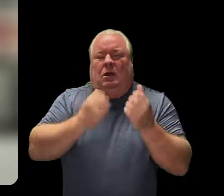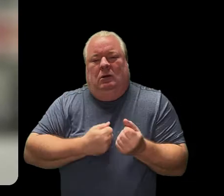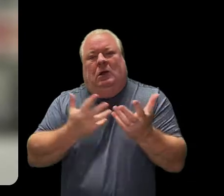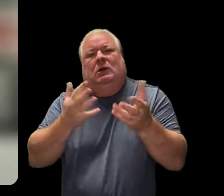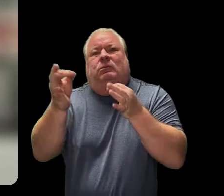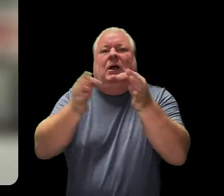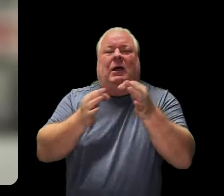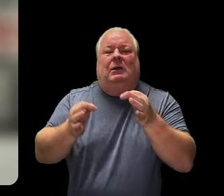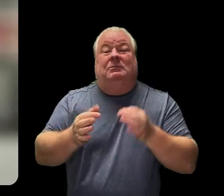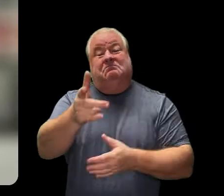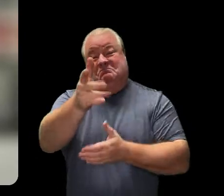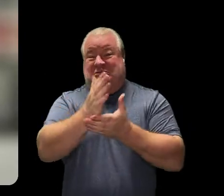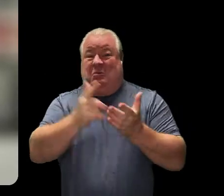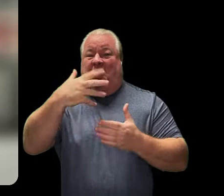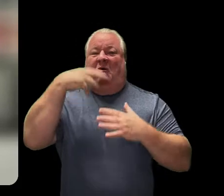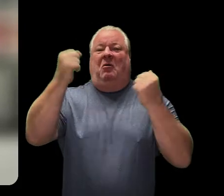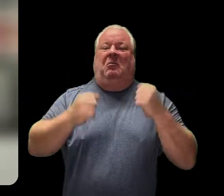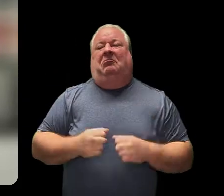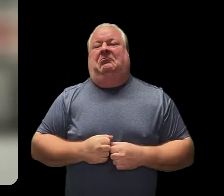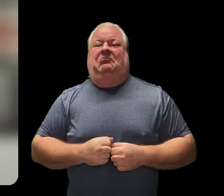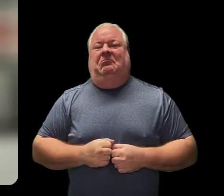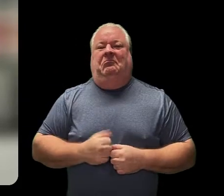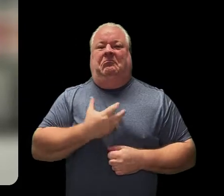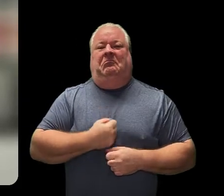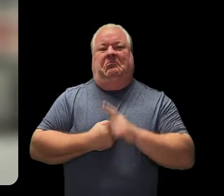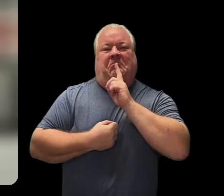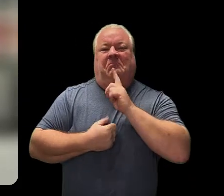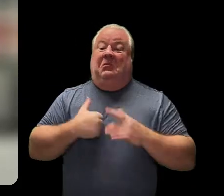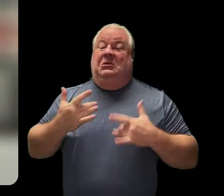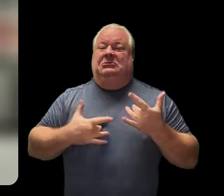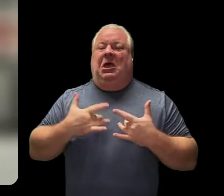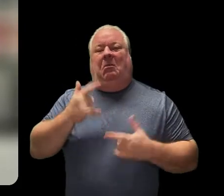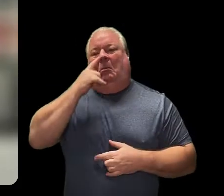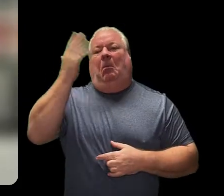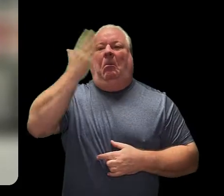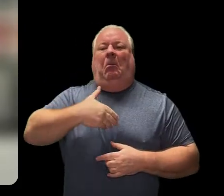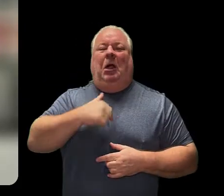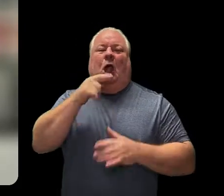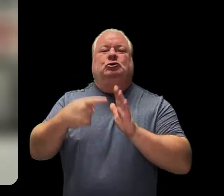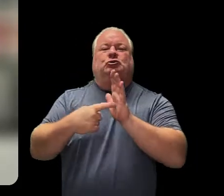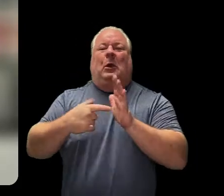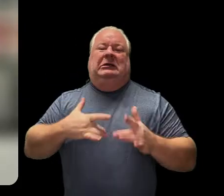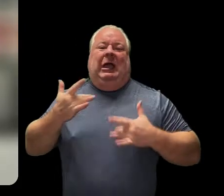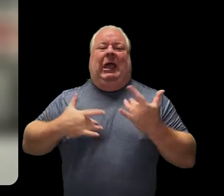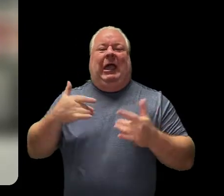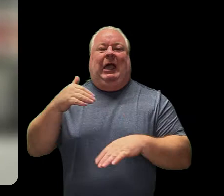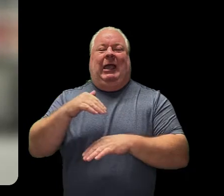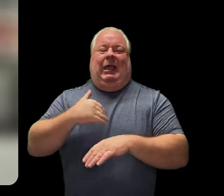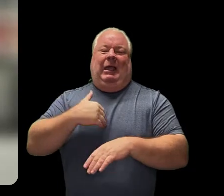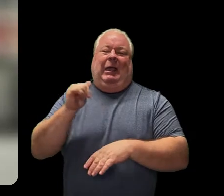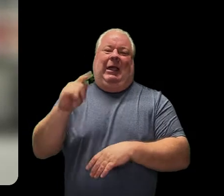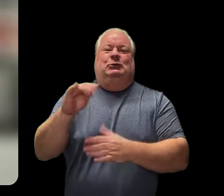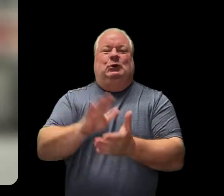want to express how excited you were. And so maybe today you're going to be a little bit more honest